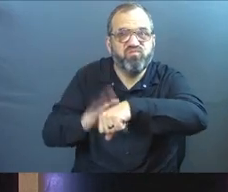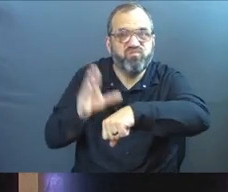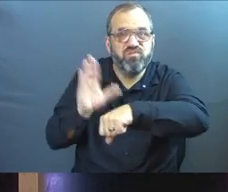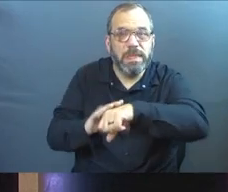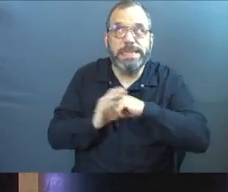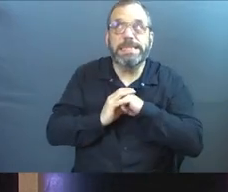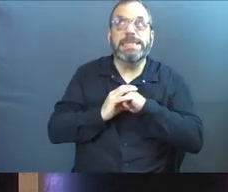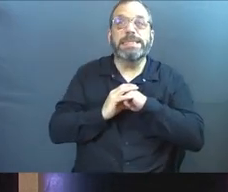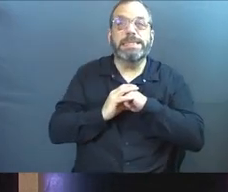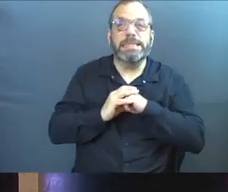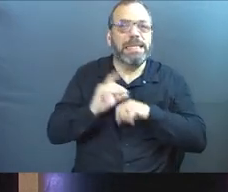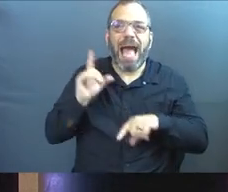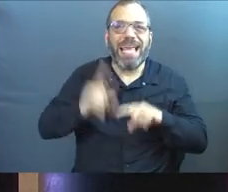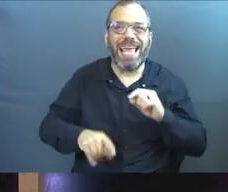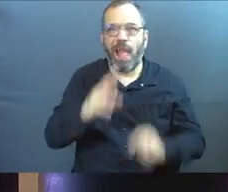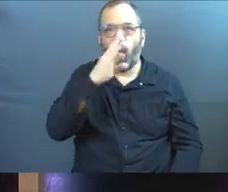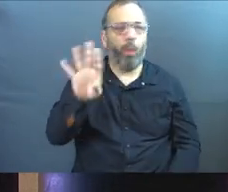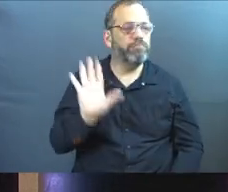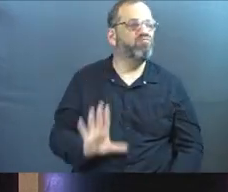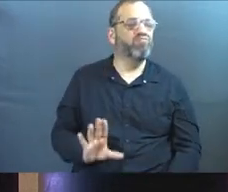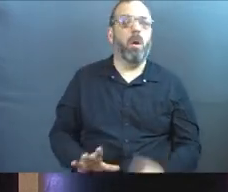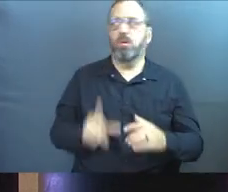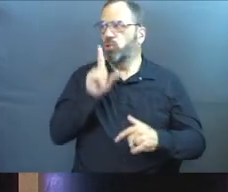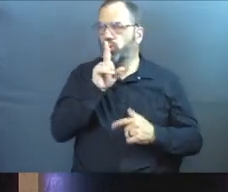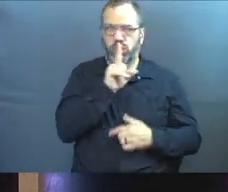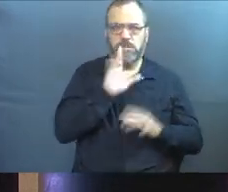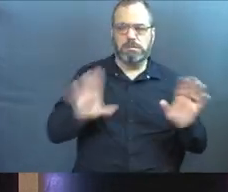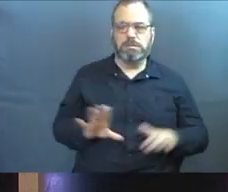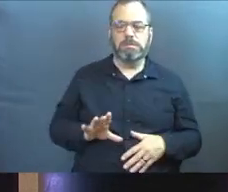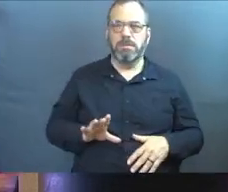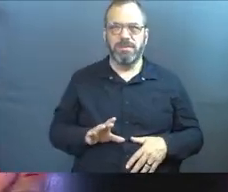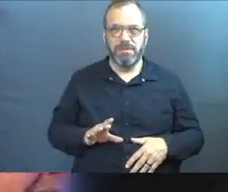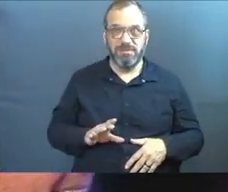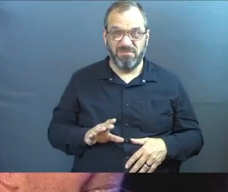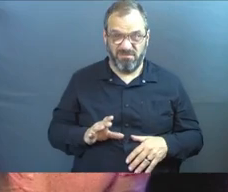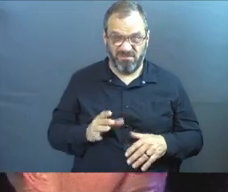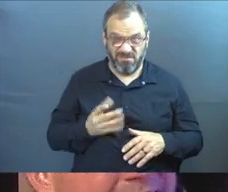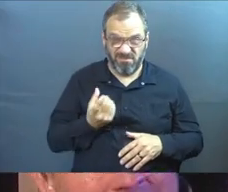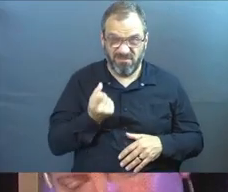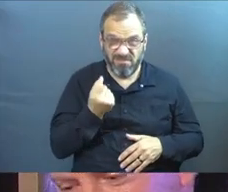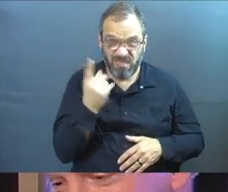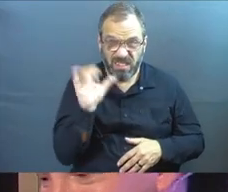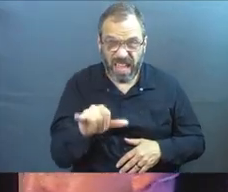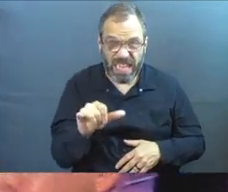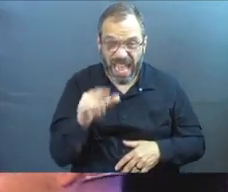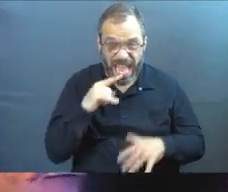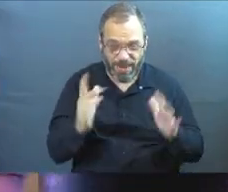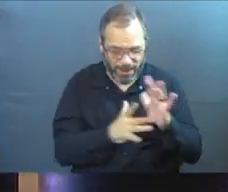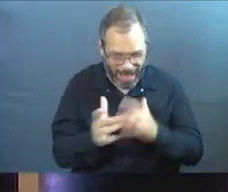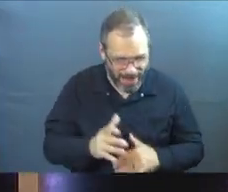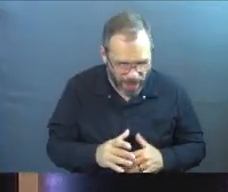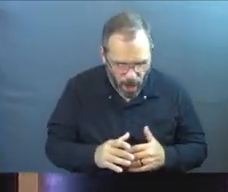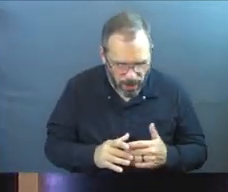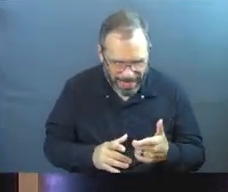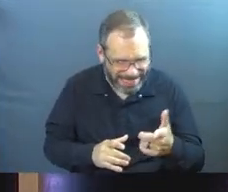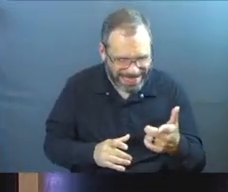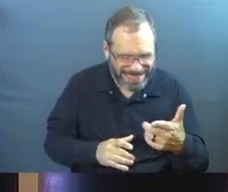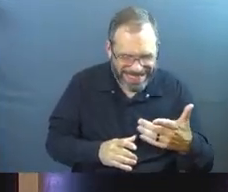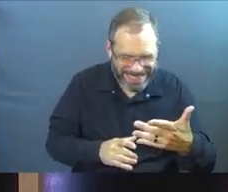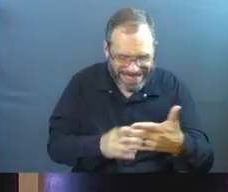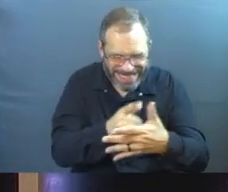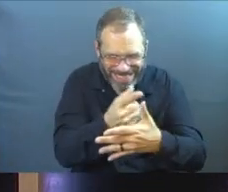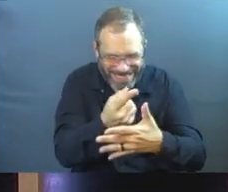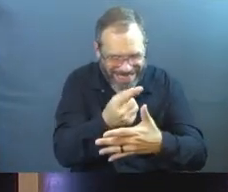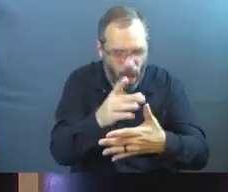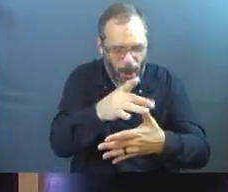I can't sidestep it. I hope you can understand that. I can't go to the Bible and start editing out the pieces